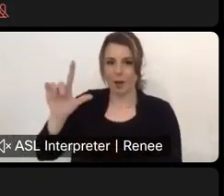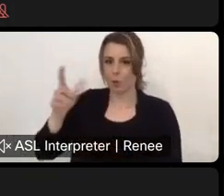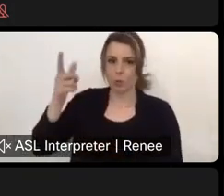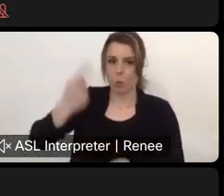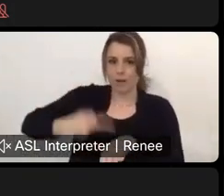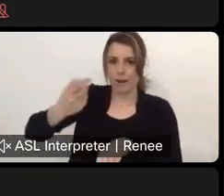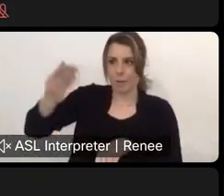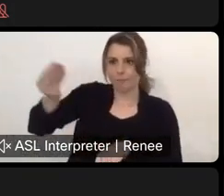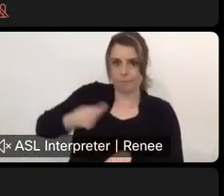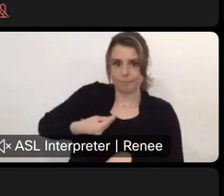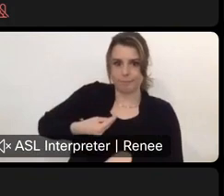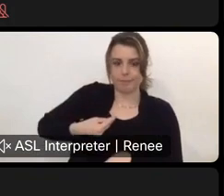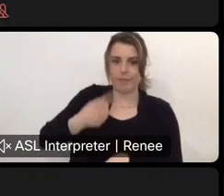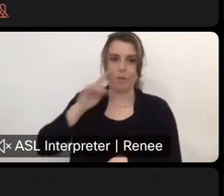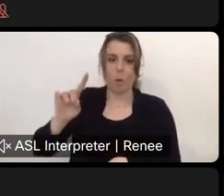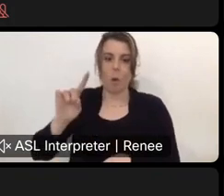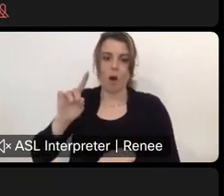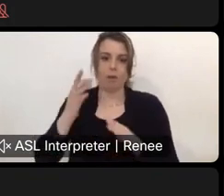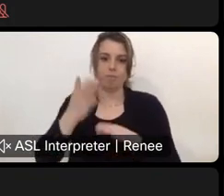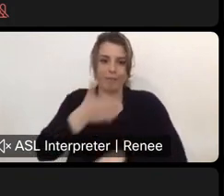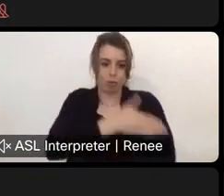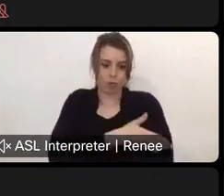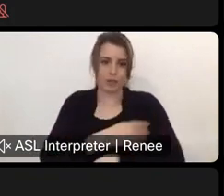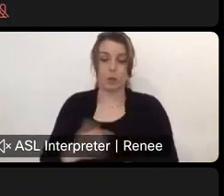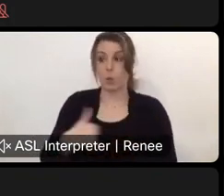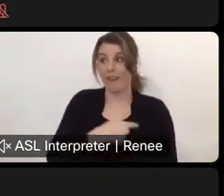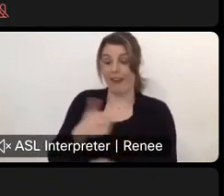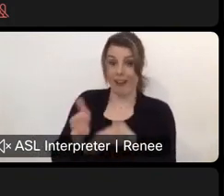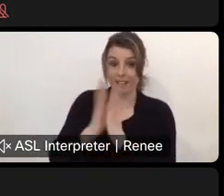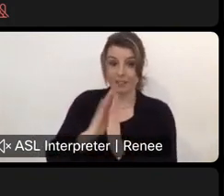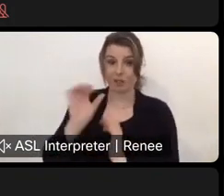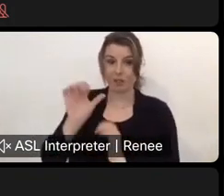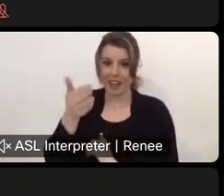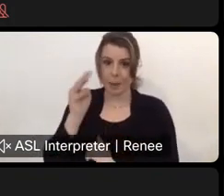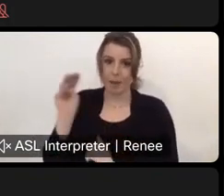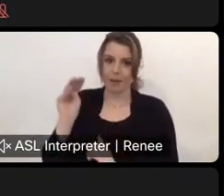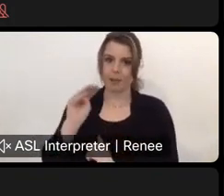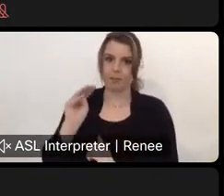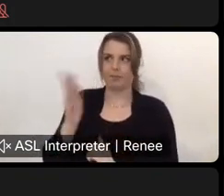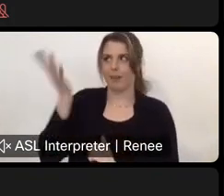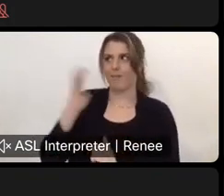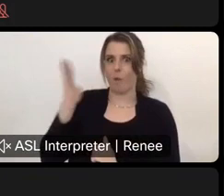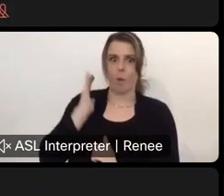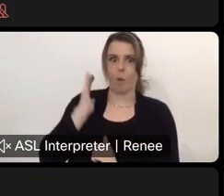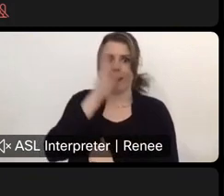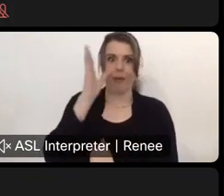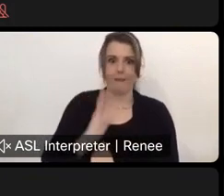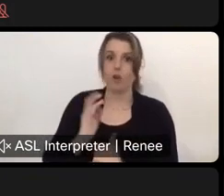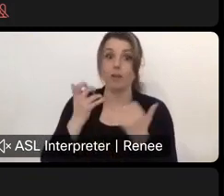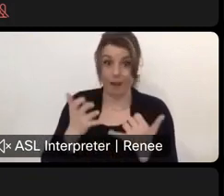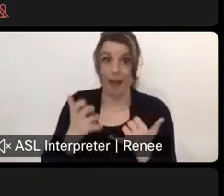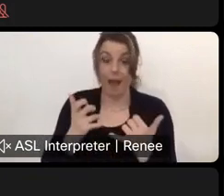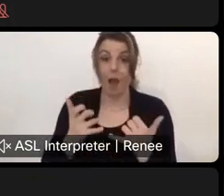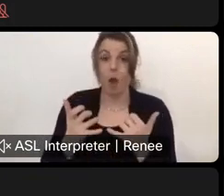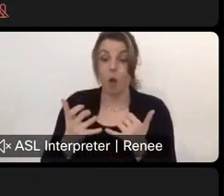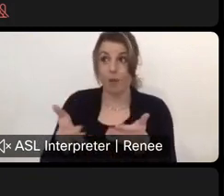into capital assets and improvements. Uh, we asked for 10 million, which we've never asked for that much before and they actually awarded us with